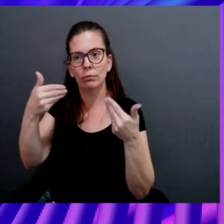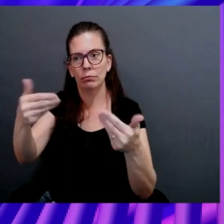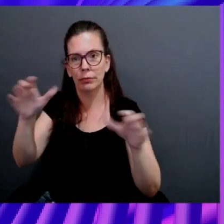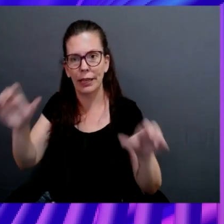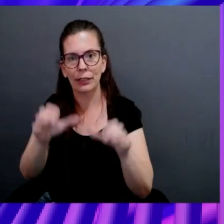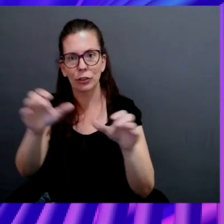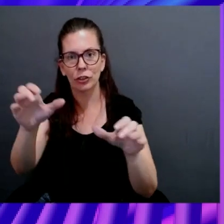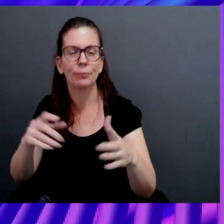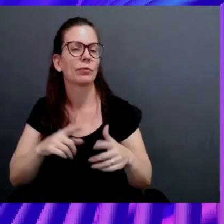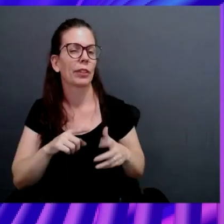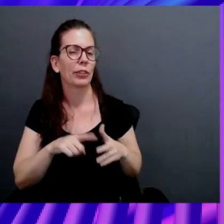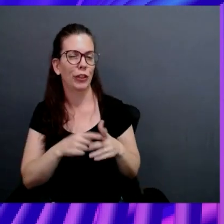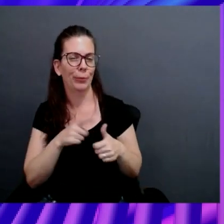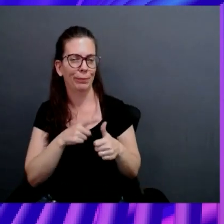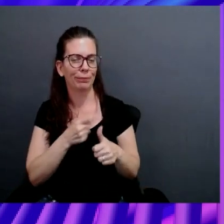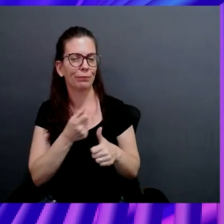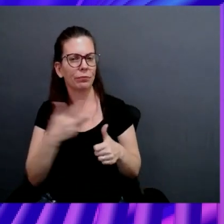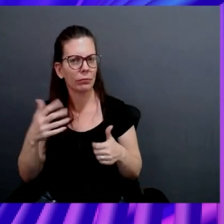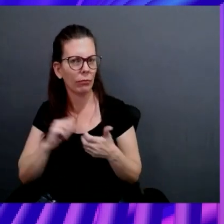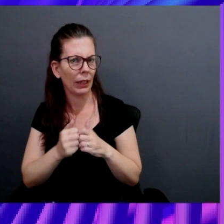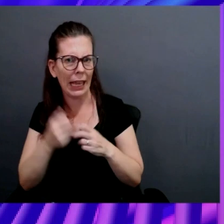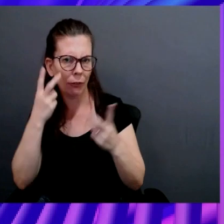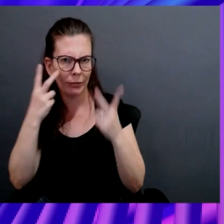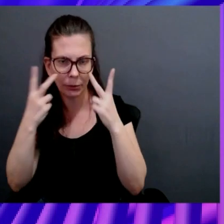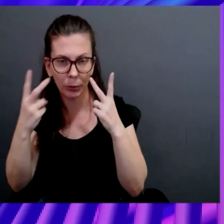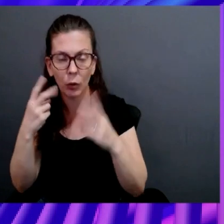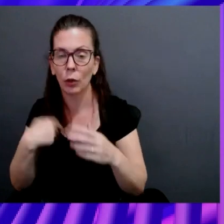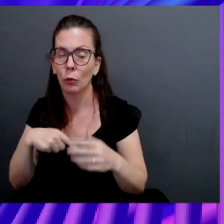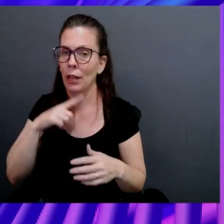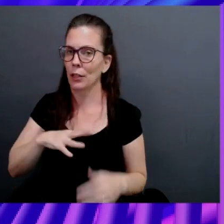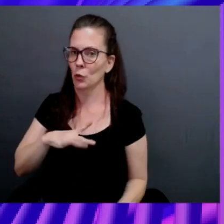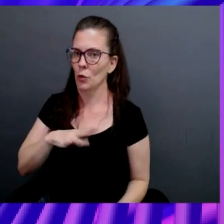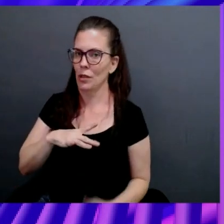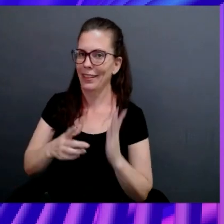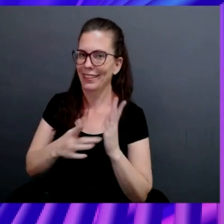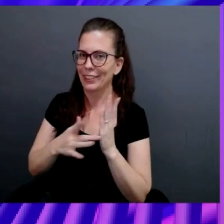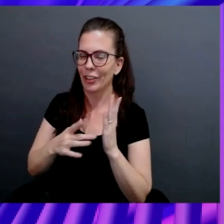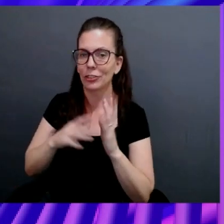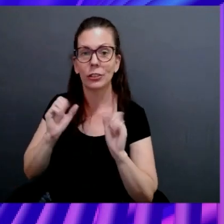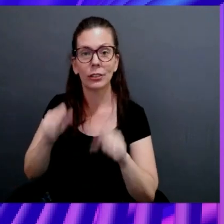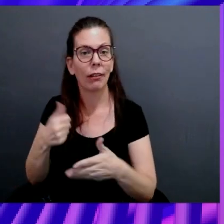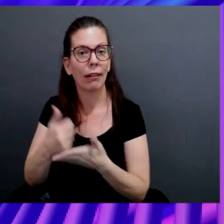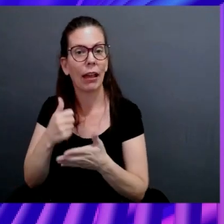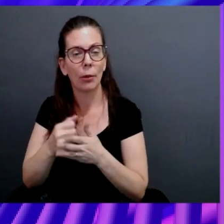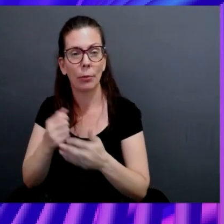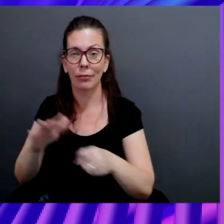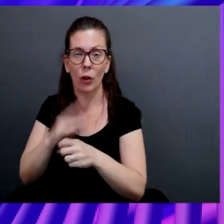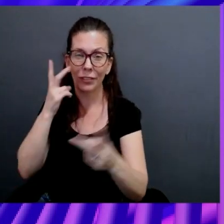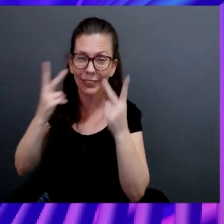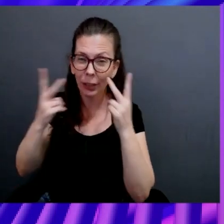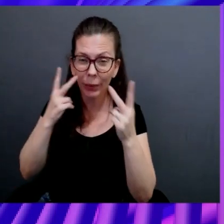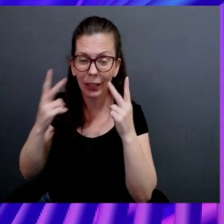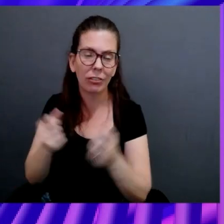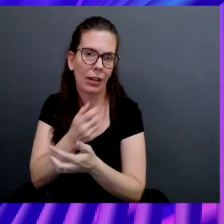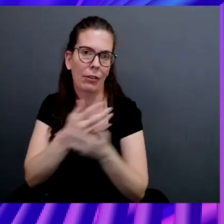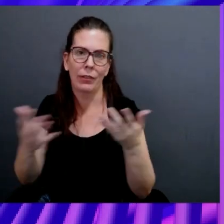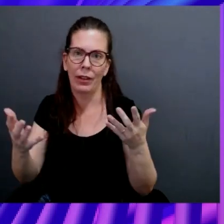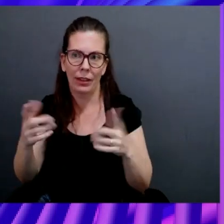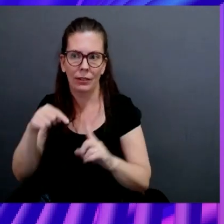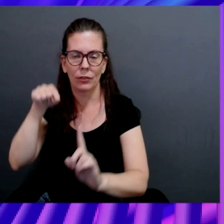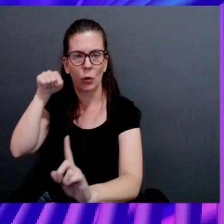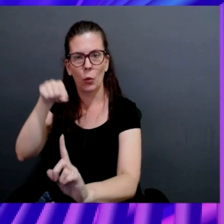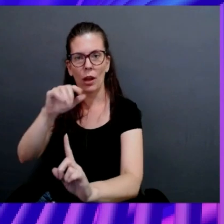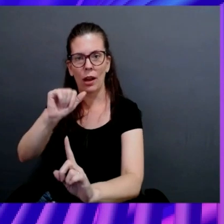with the first. How do we gain visibility? So we have a really cool technology that can have full visibility to anything within a single API